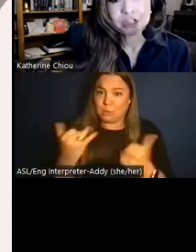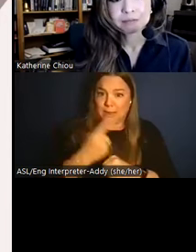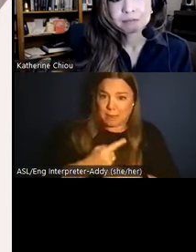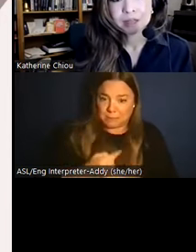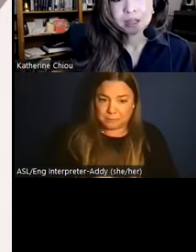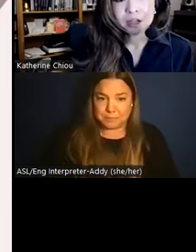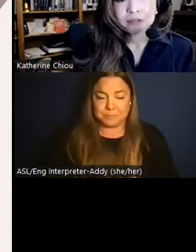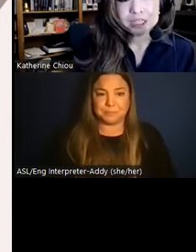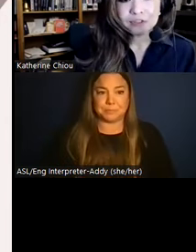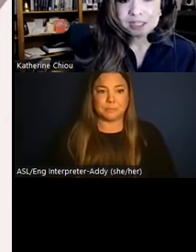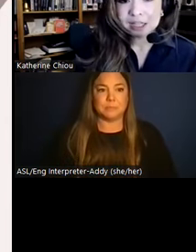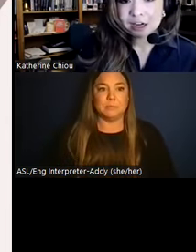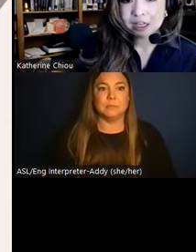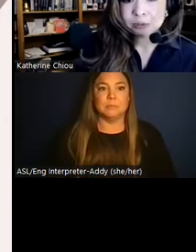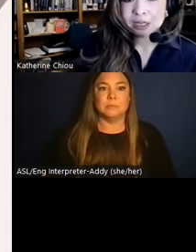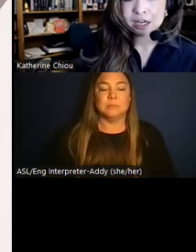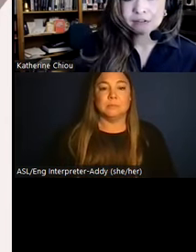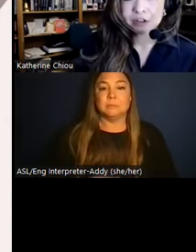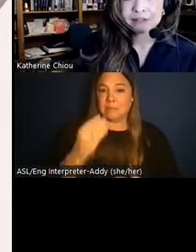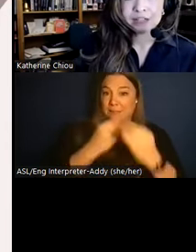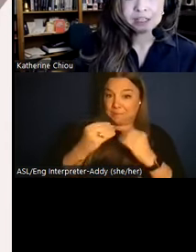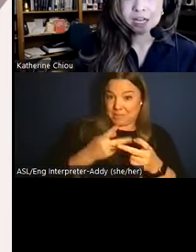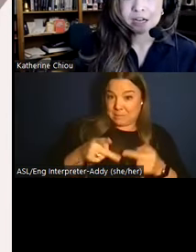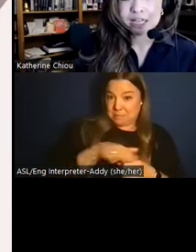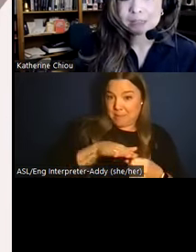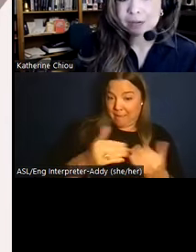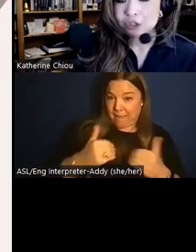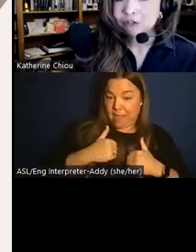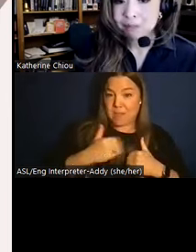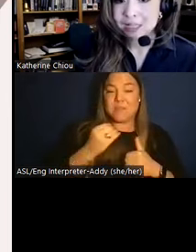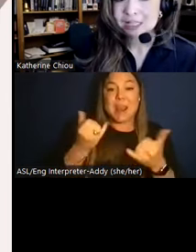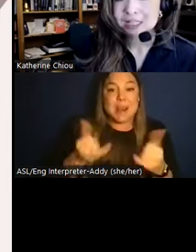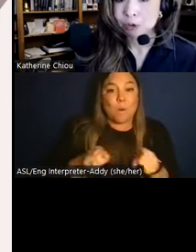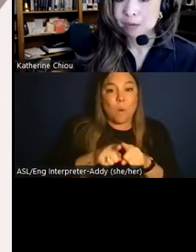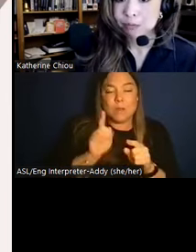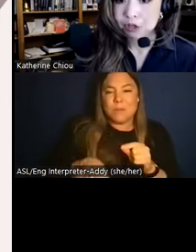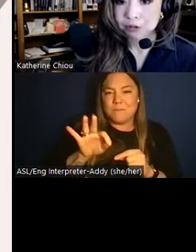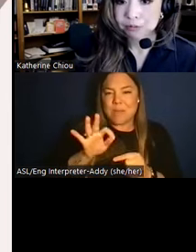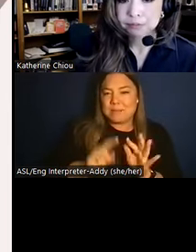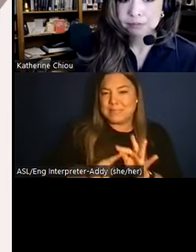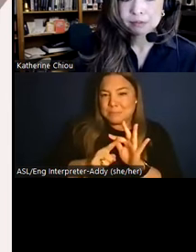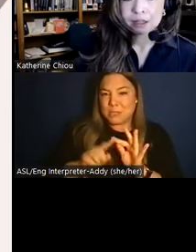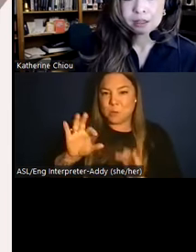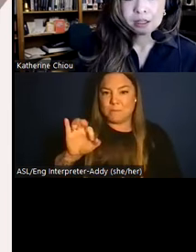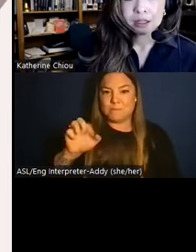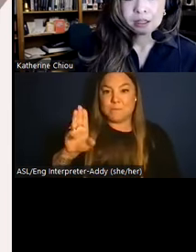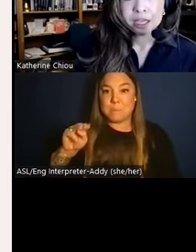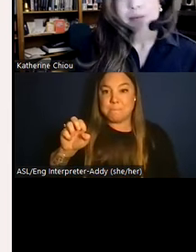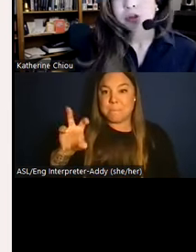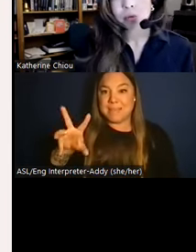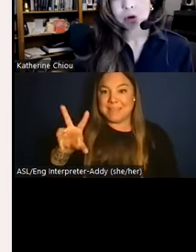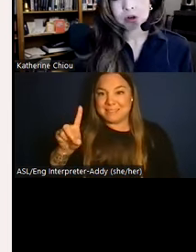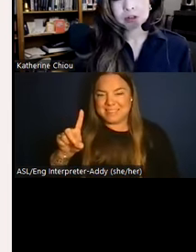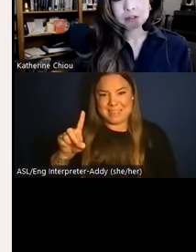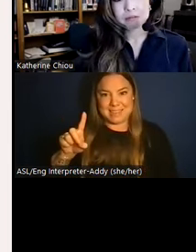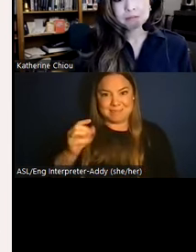region. From these feasting areas, we uncover evidence of a special fermented Moche brew. In the